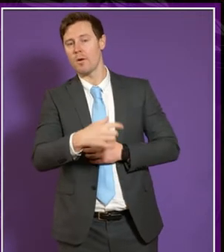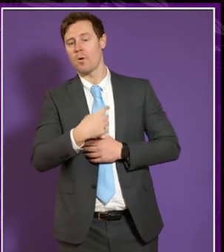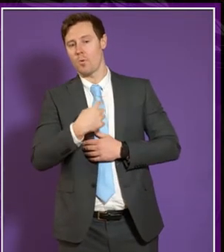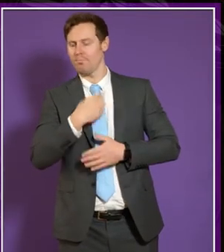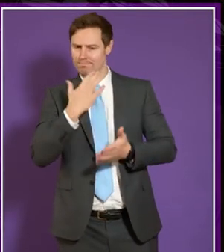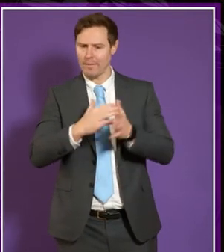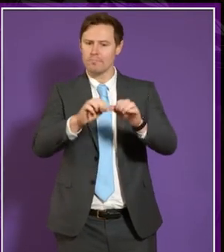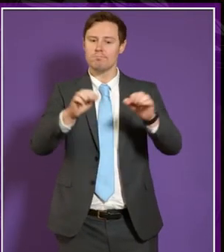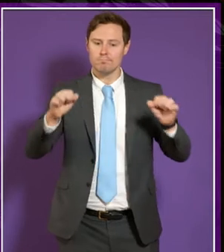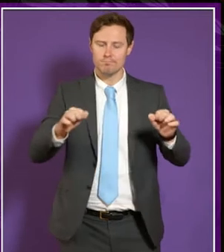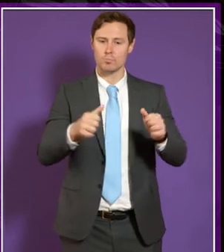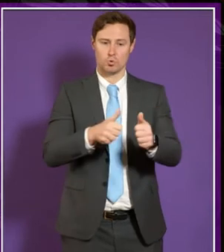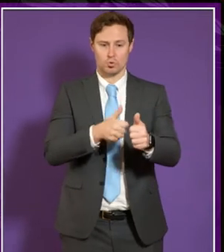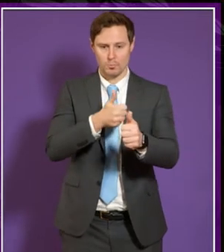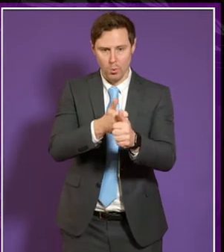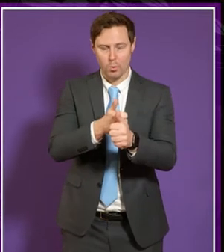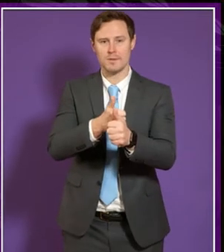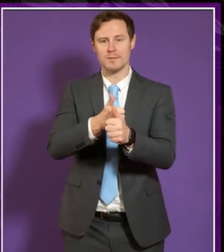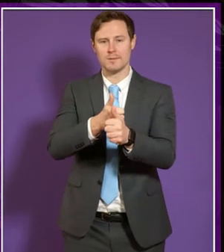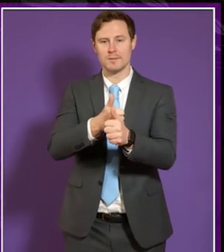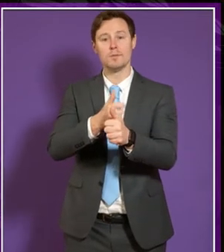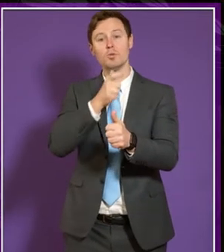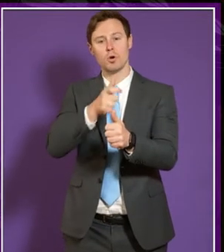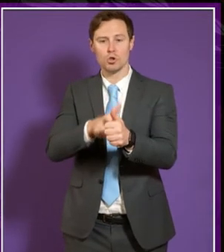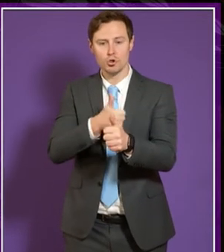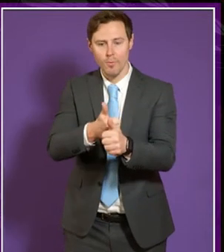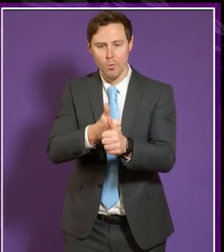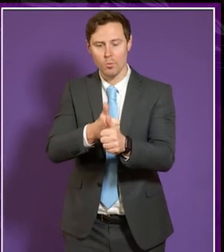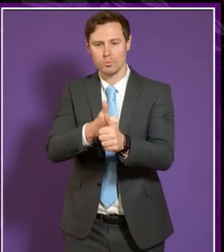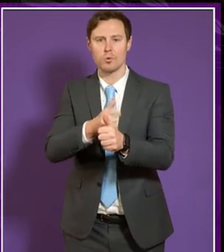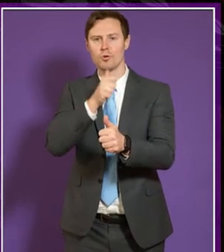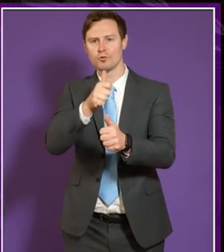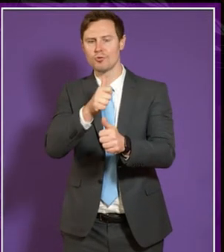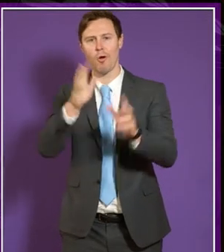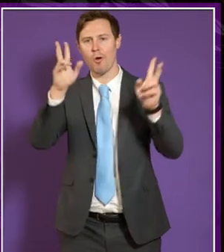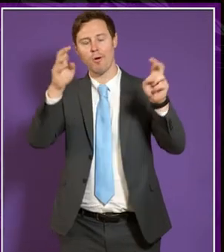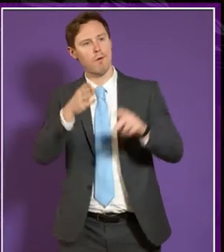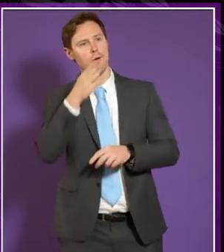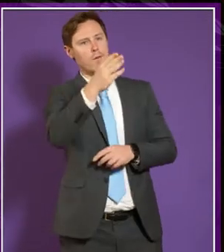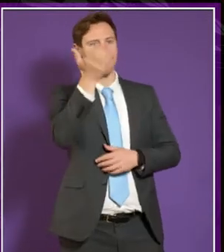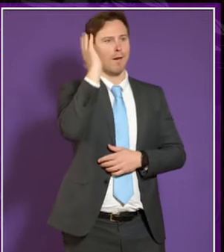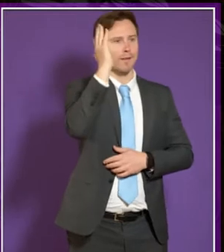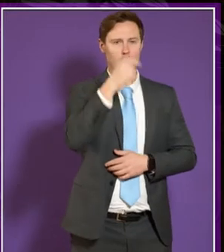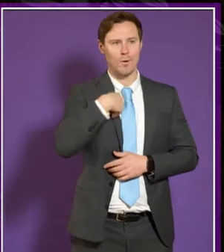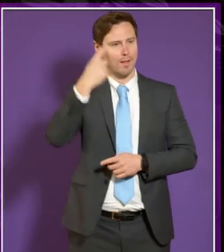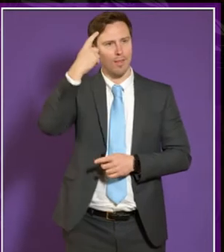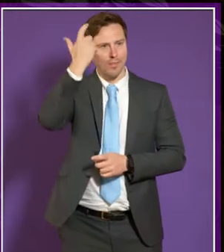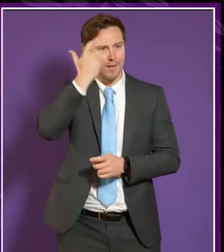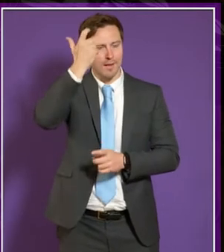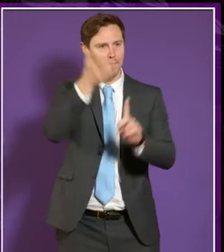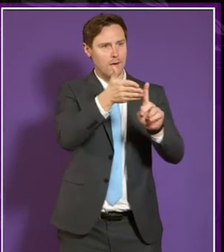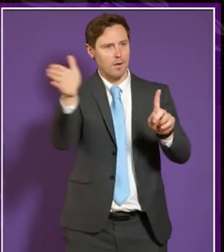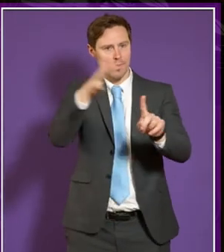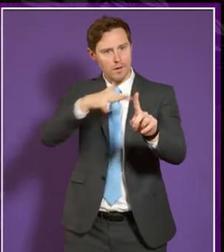at their support requirements not it's not simply as you know attending lectures it's what support do they need to